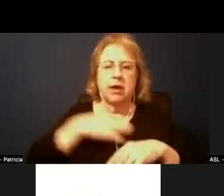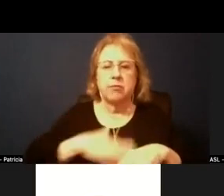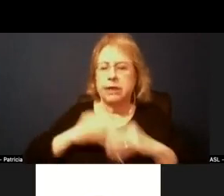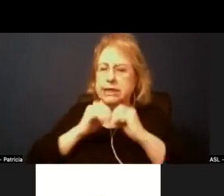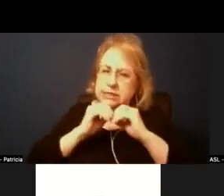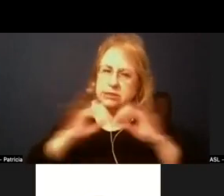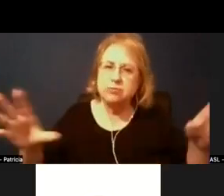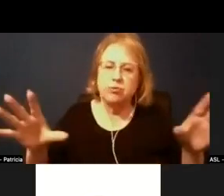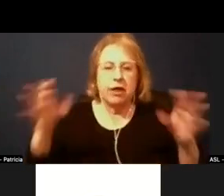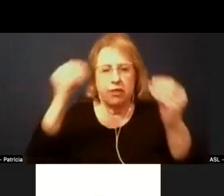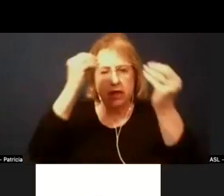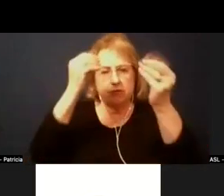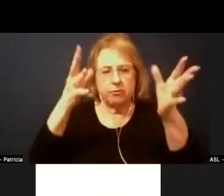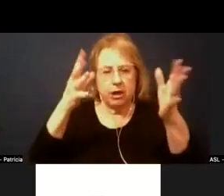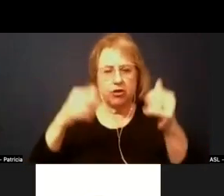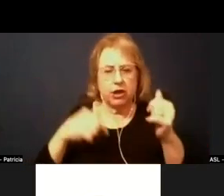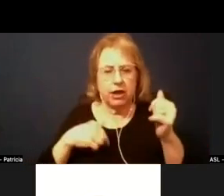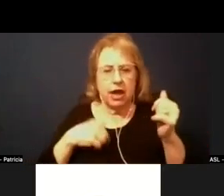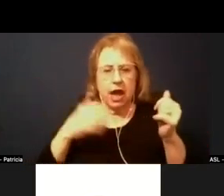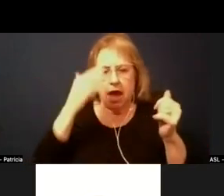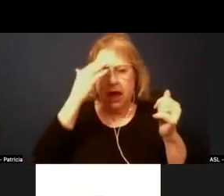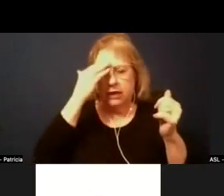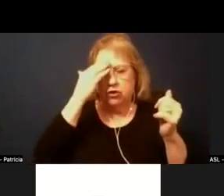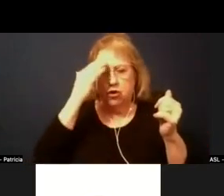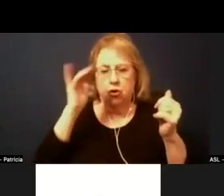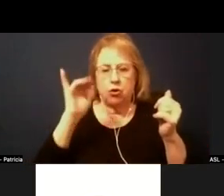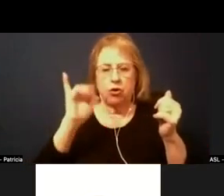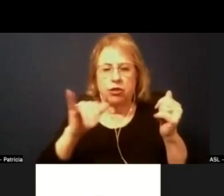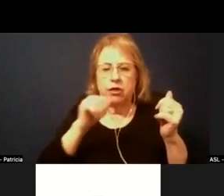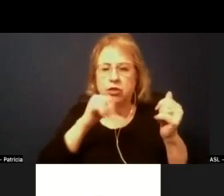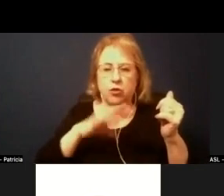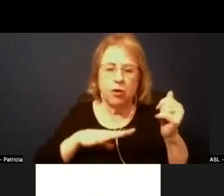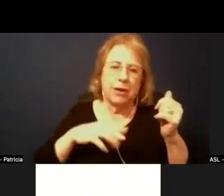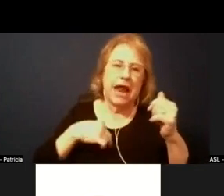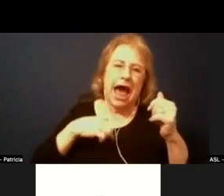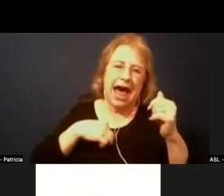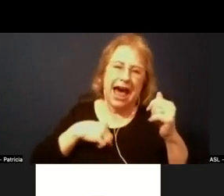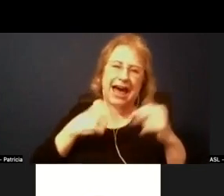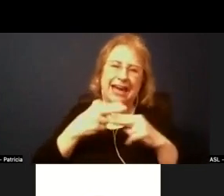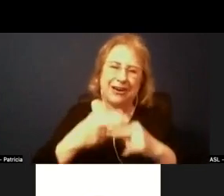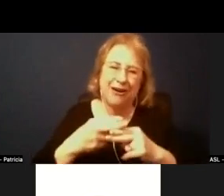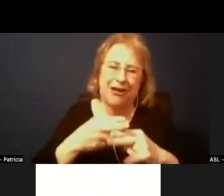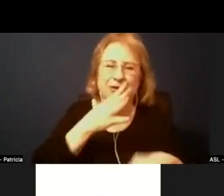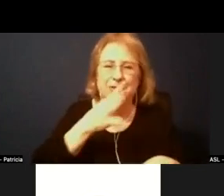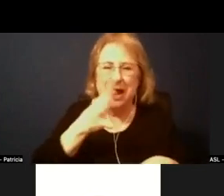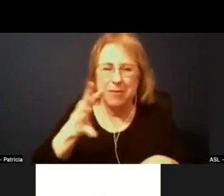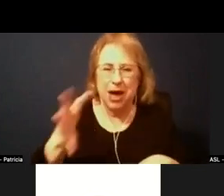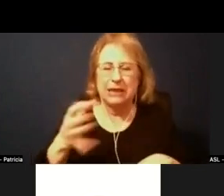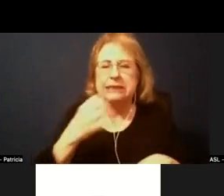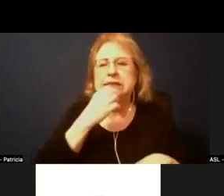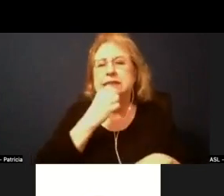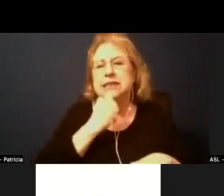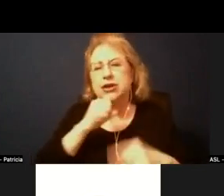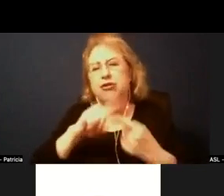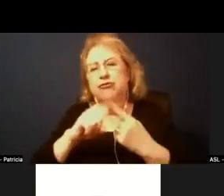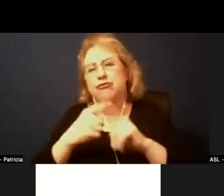I personally know that, like, the woman who I call grandma, who was a dear friend to my mom,